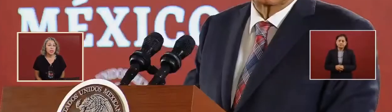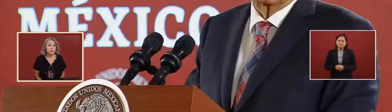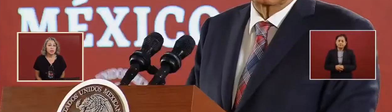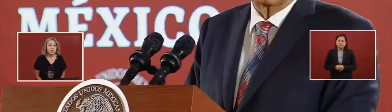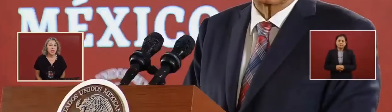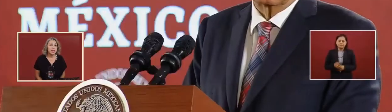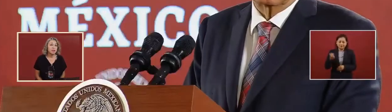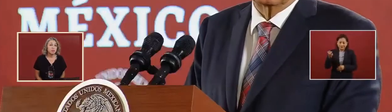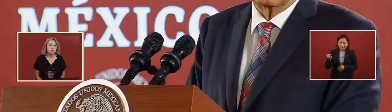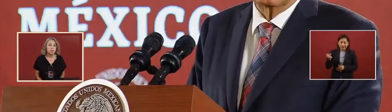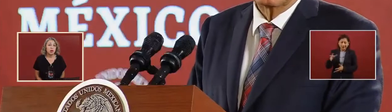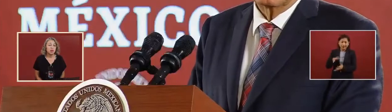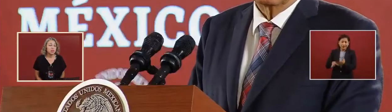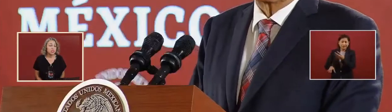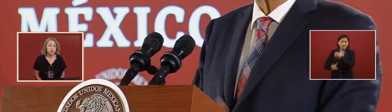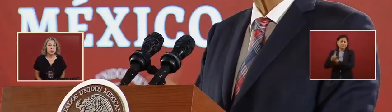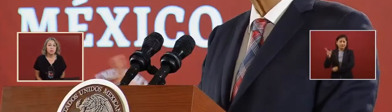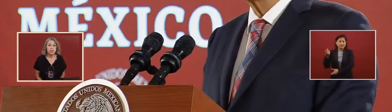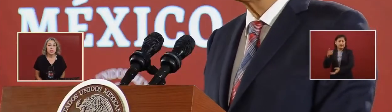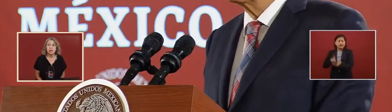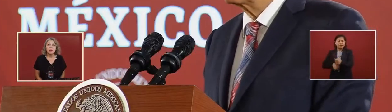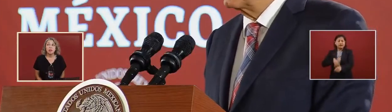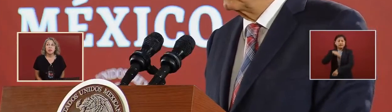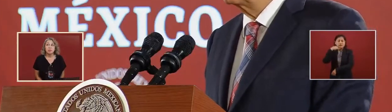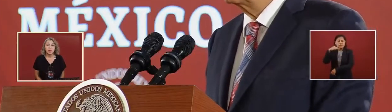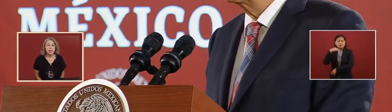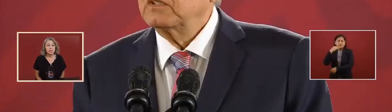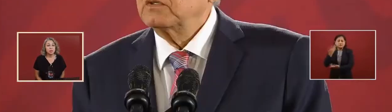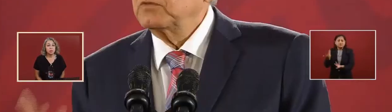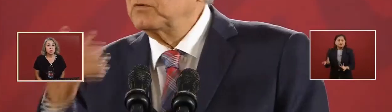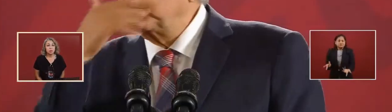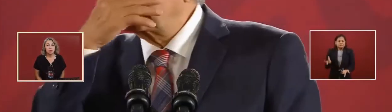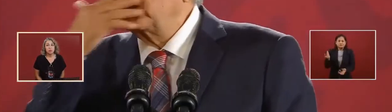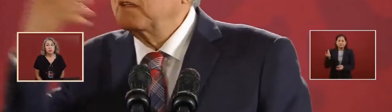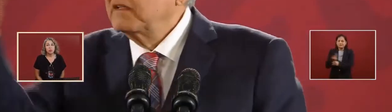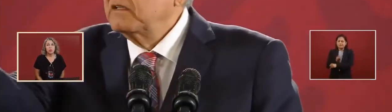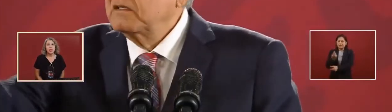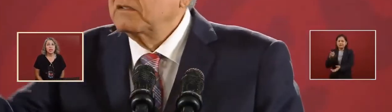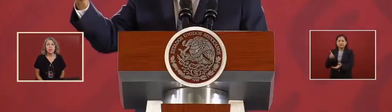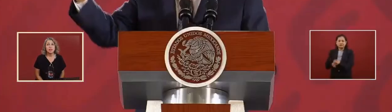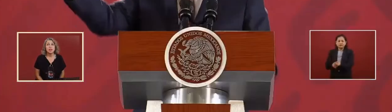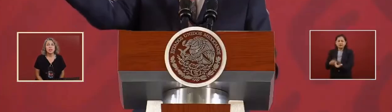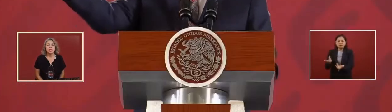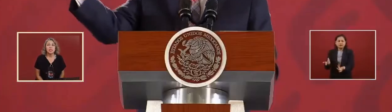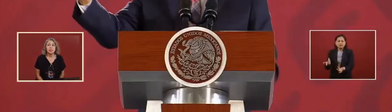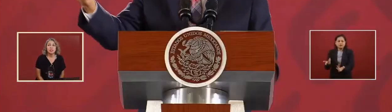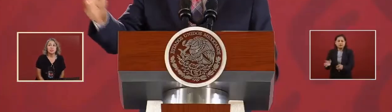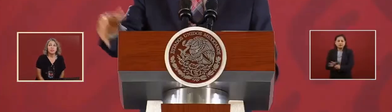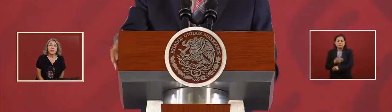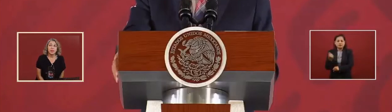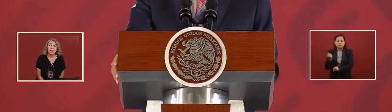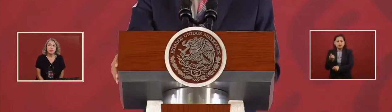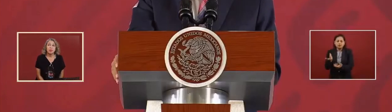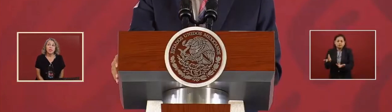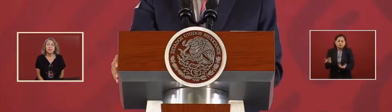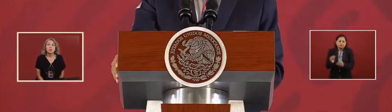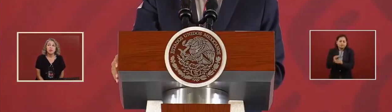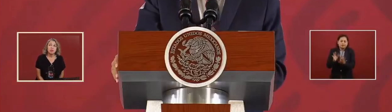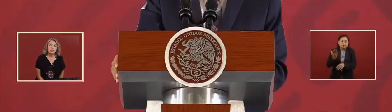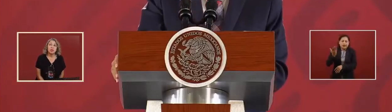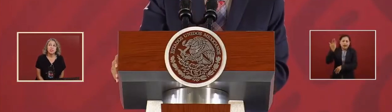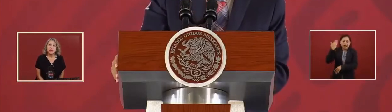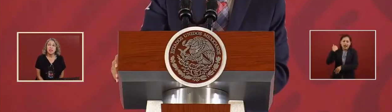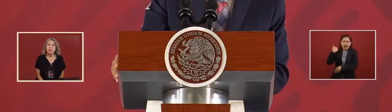corruption. Because why did they do these things? Because they would go to Hacienda. The